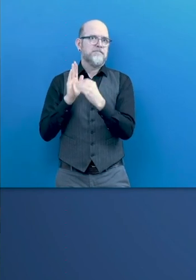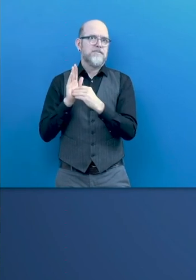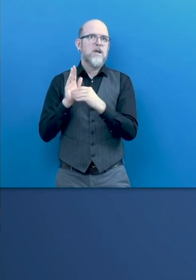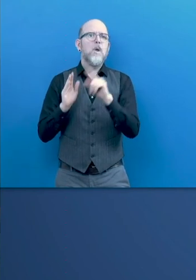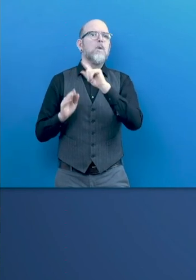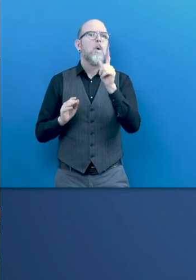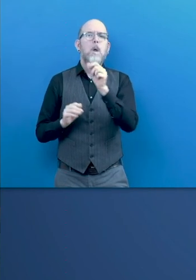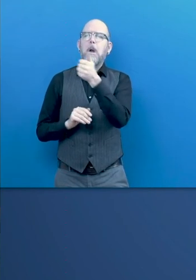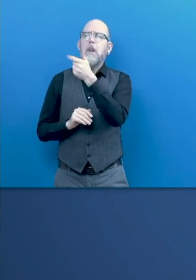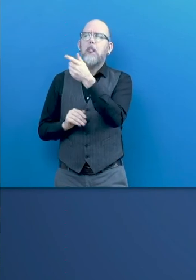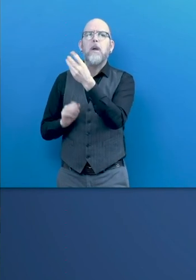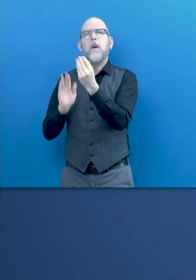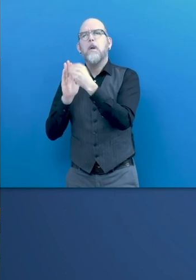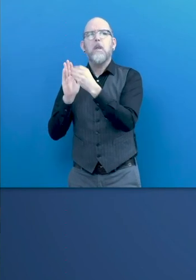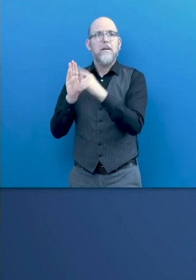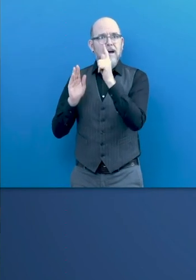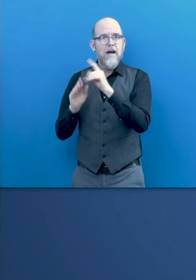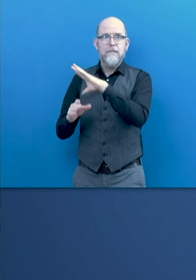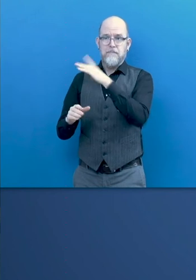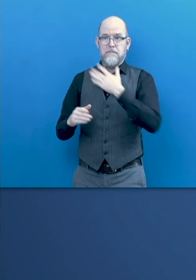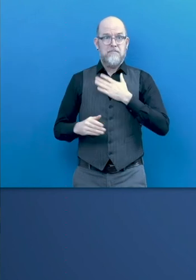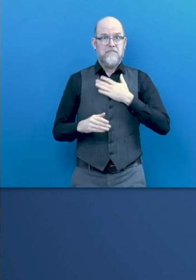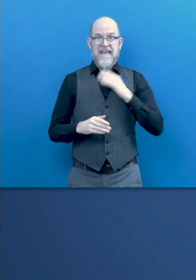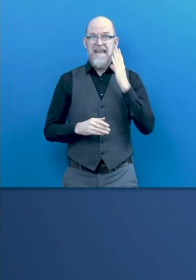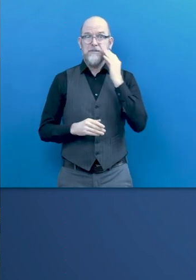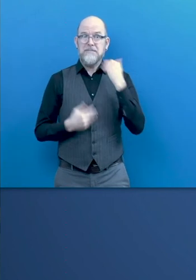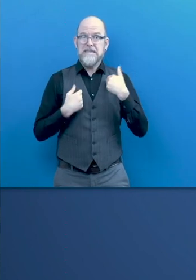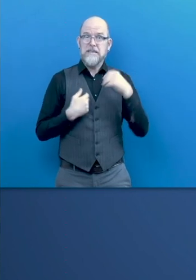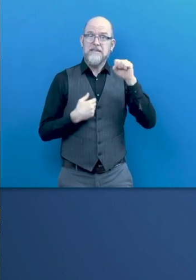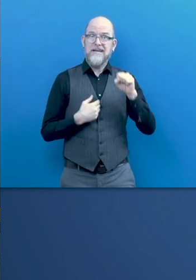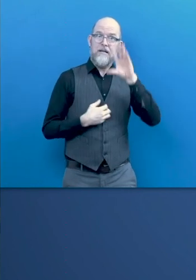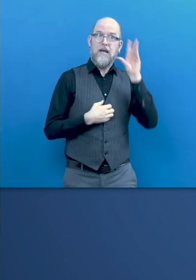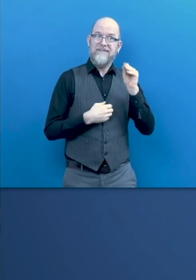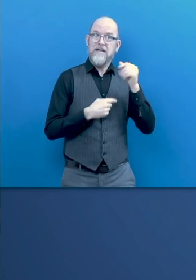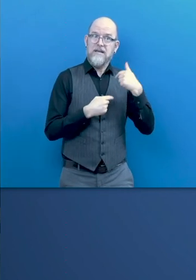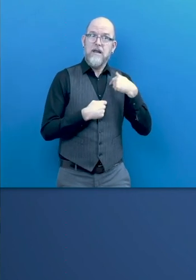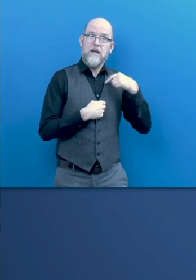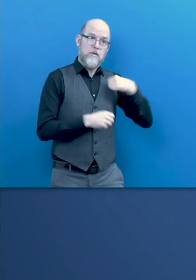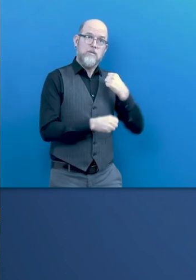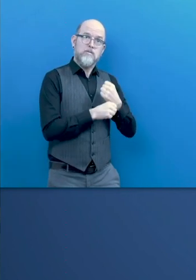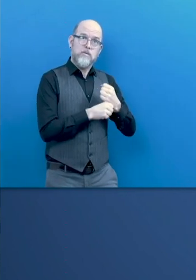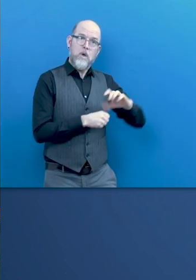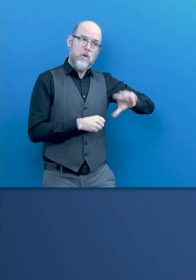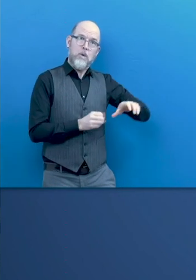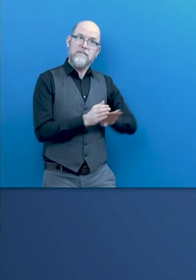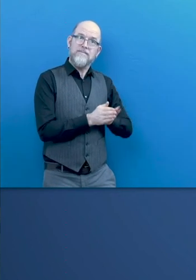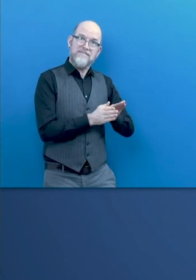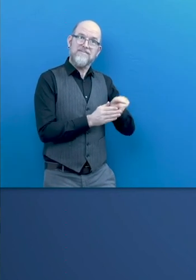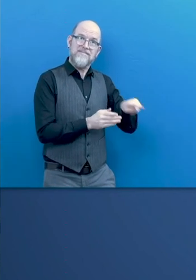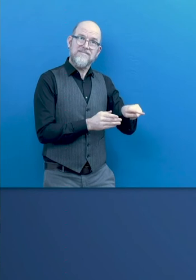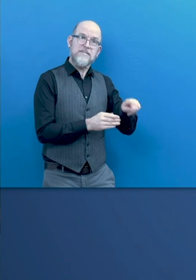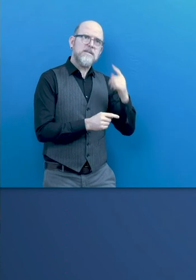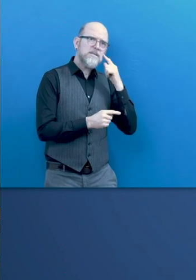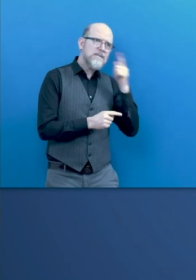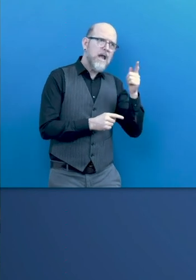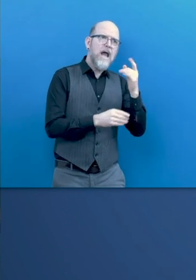global, working across developed and developing countries, but we always see small percentages of disabled learners being included in programs.